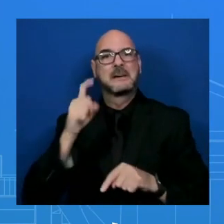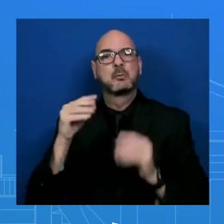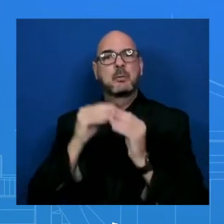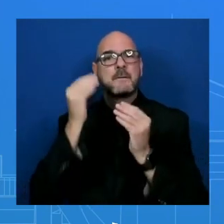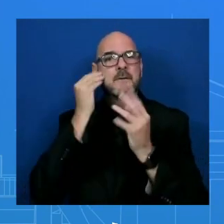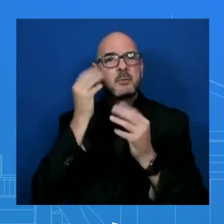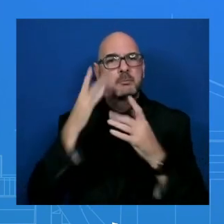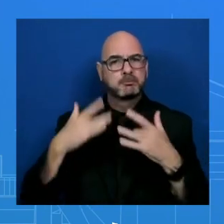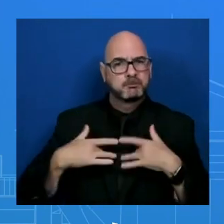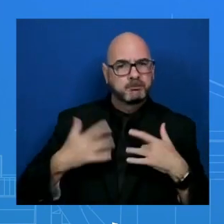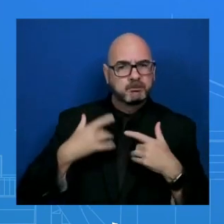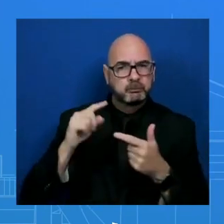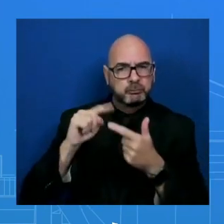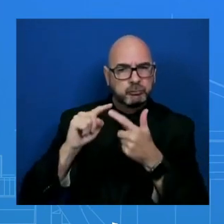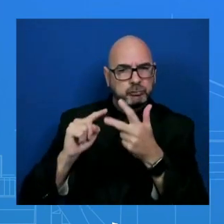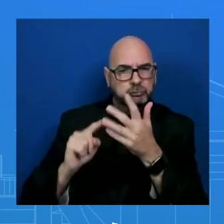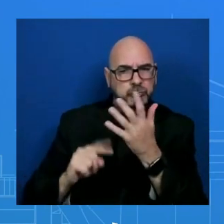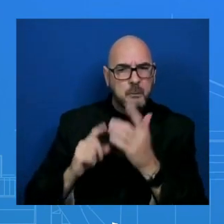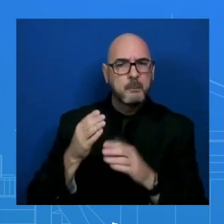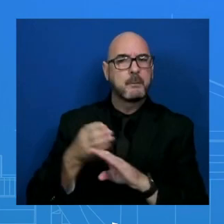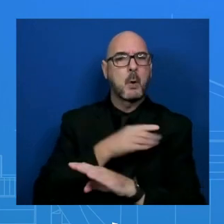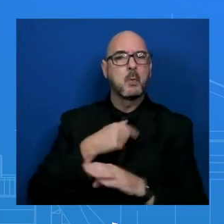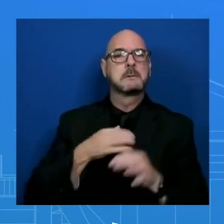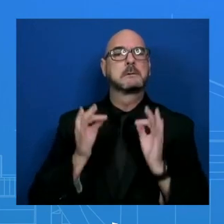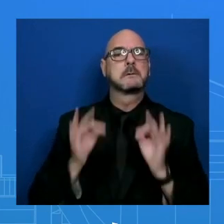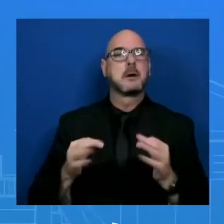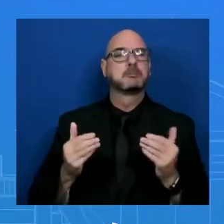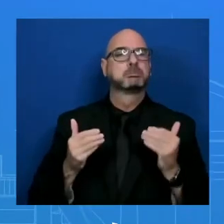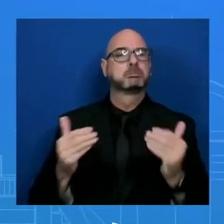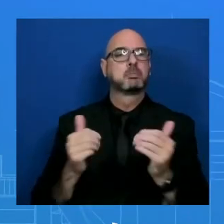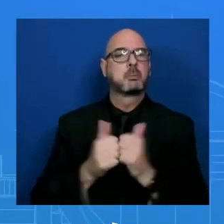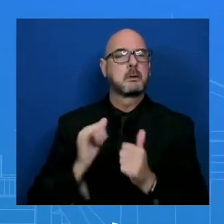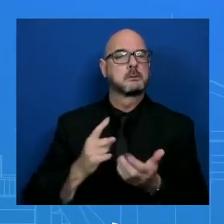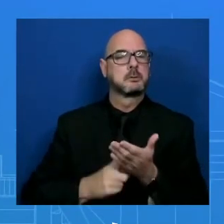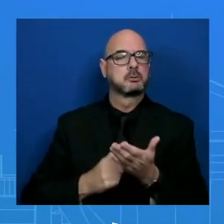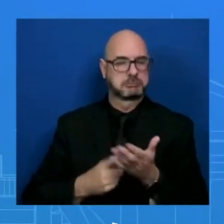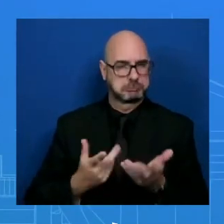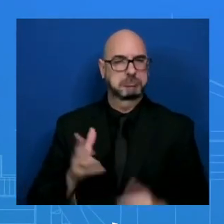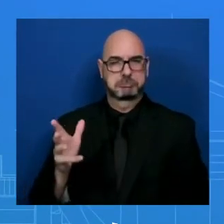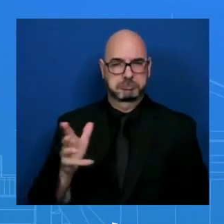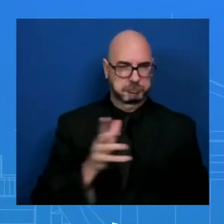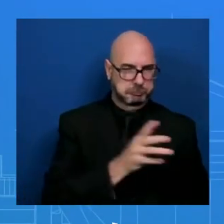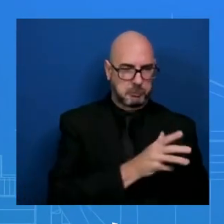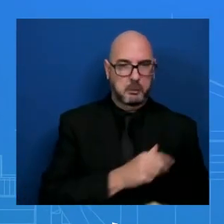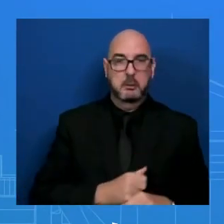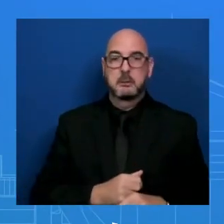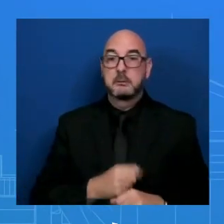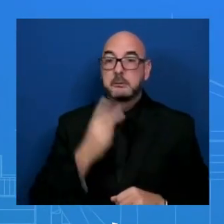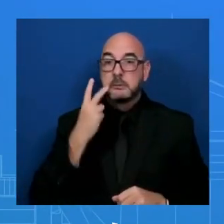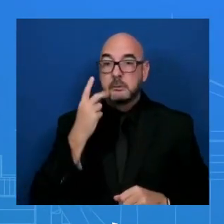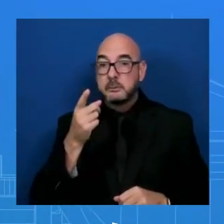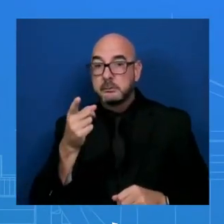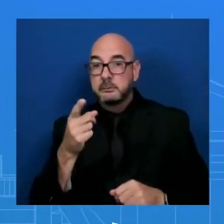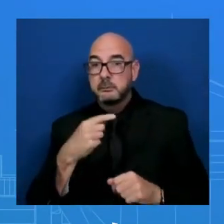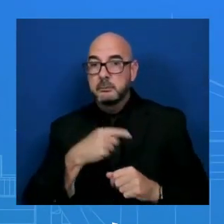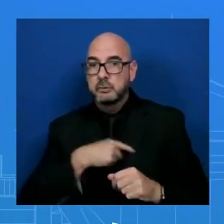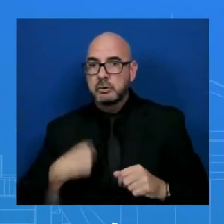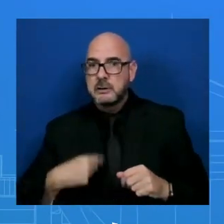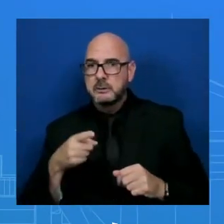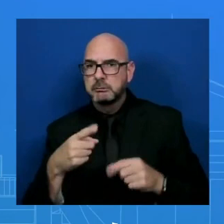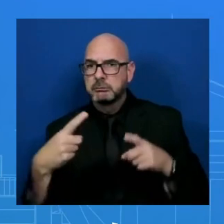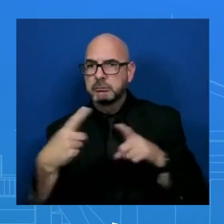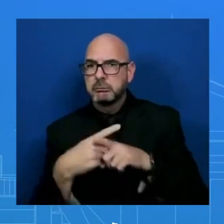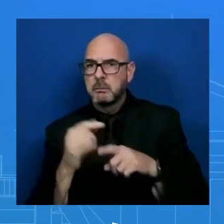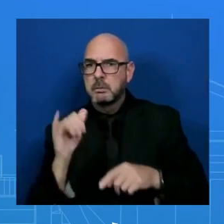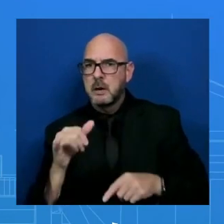any definitive comments on it. Yeah. Thank you. Do you see the tension between India and China affecting cooperation, especially with the